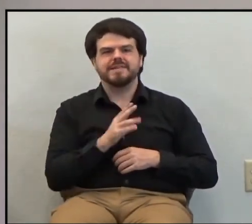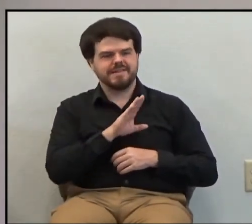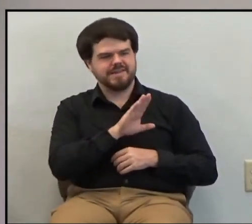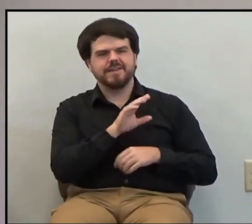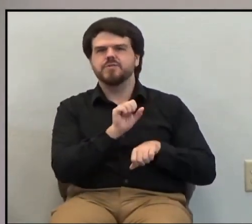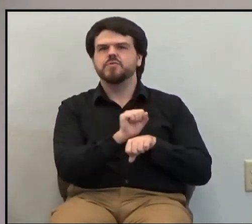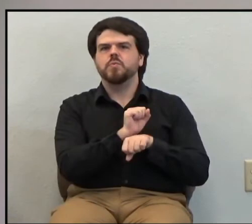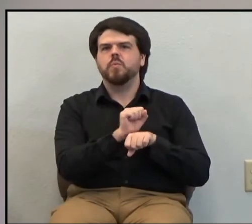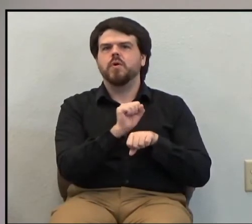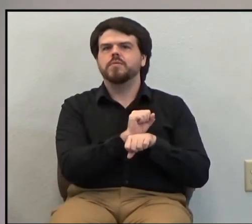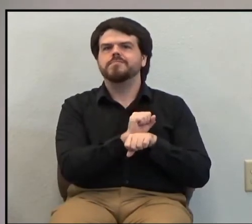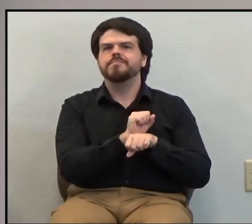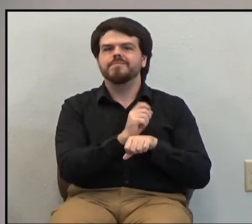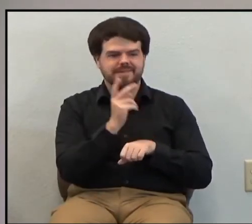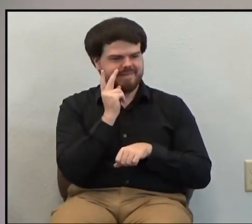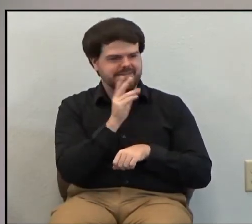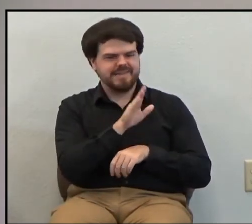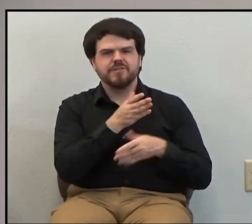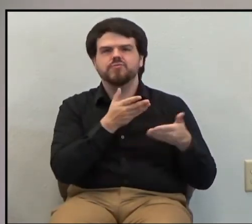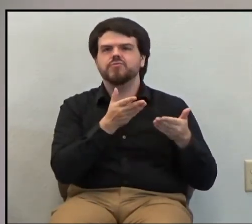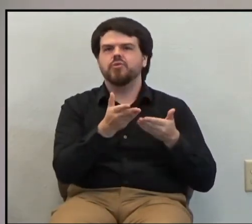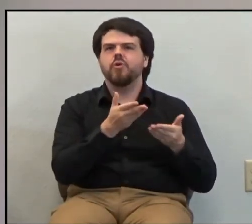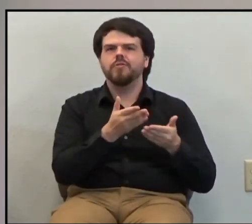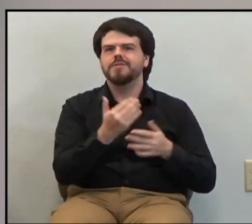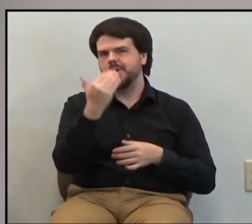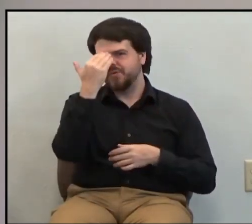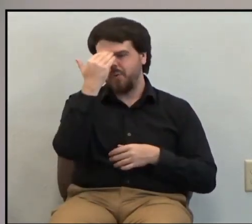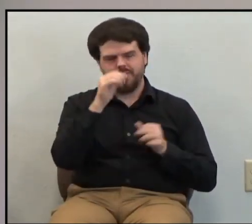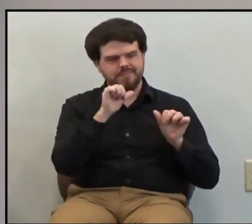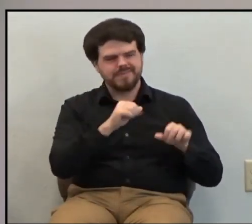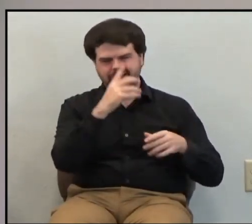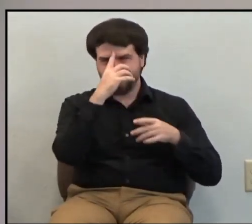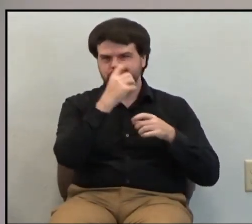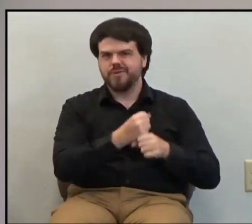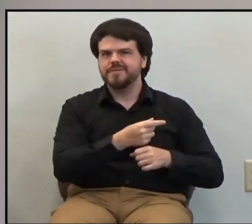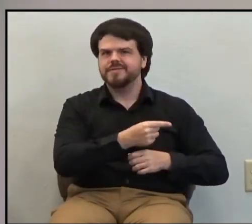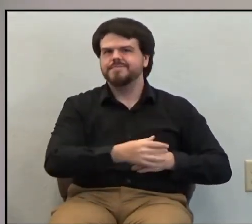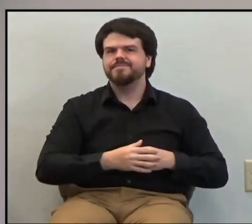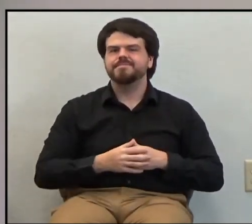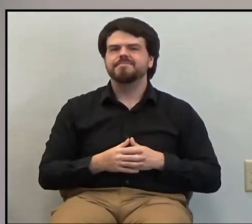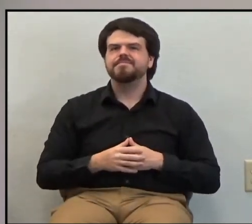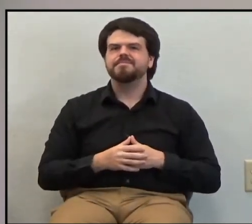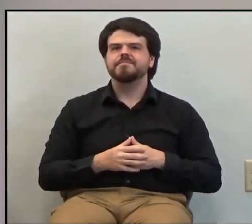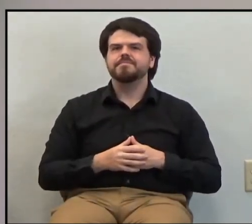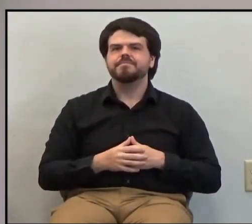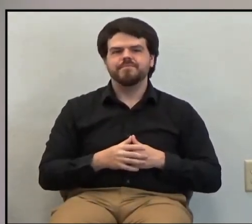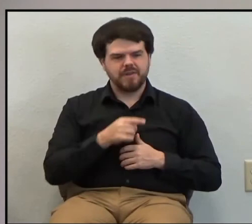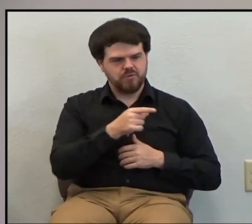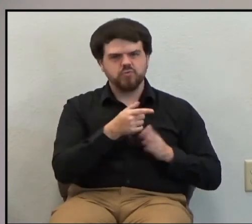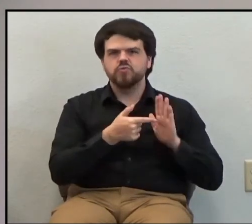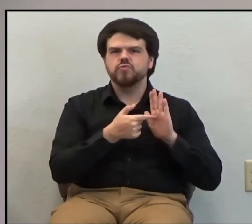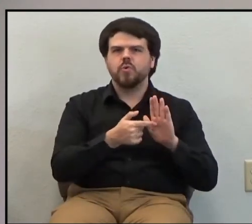good work that Timothy had already done, that he was a trustworthy man. He was dedicated.